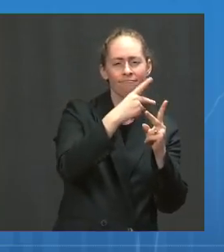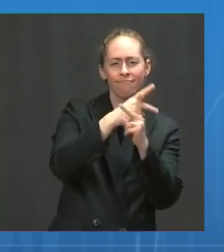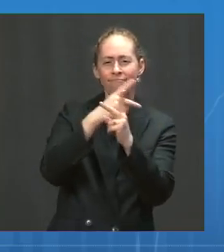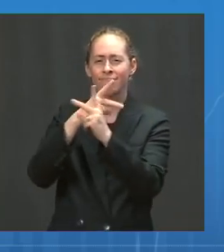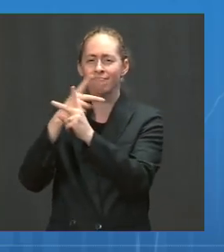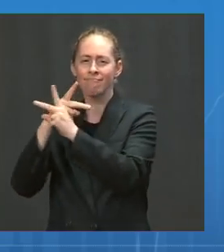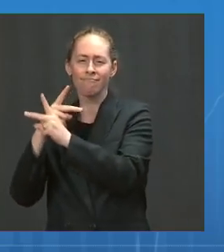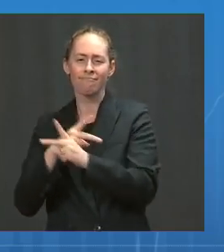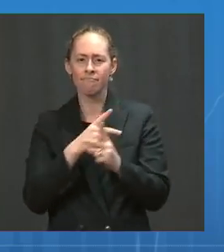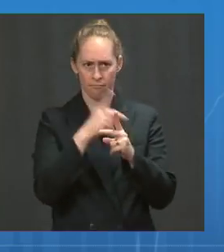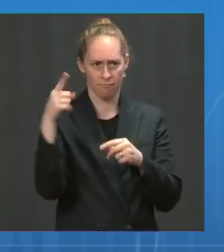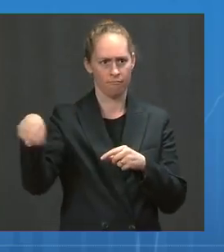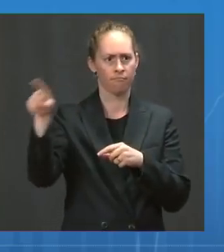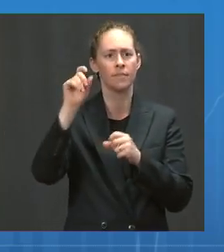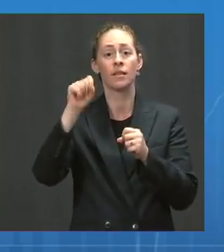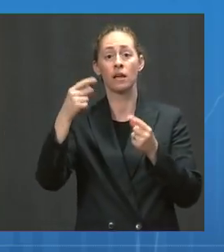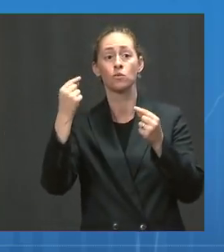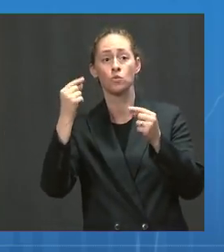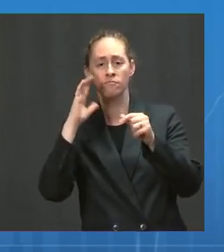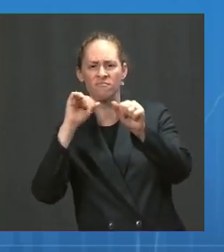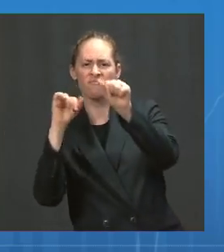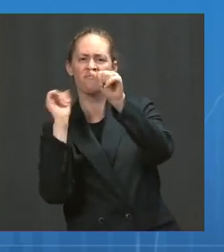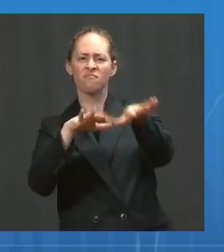to help the state in its response.